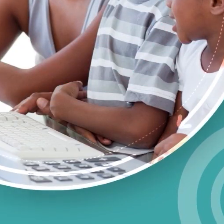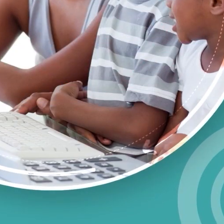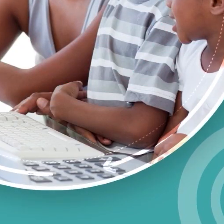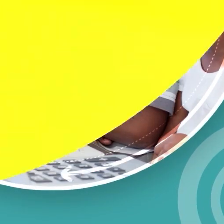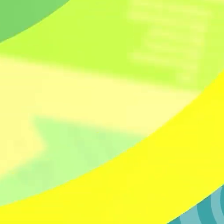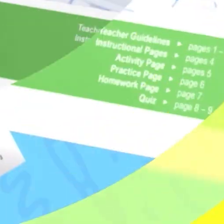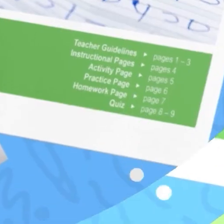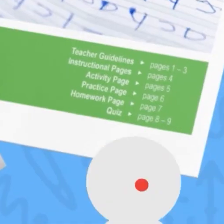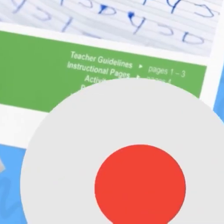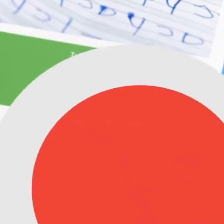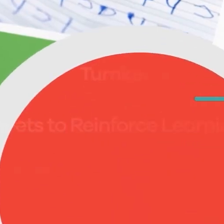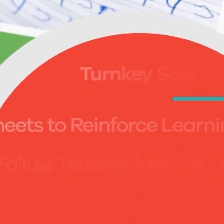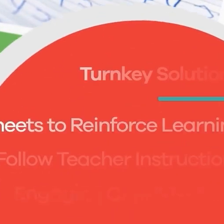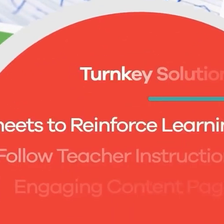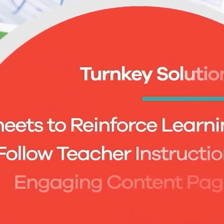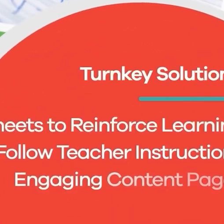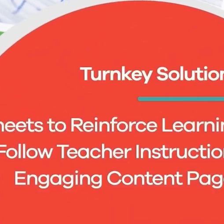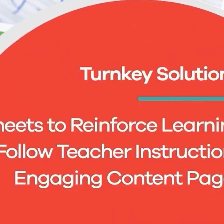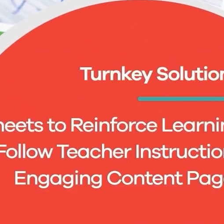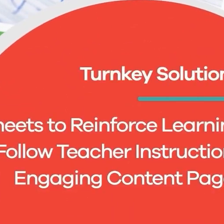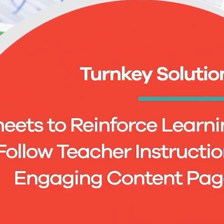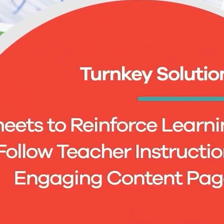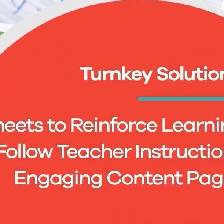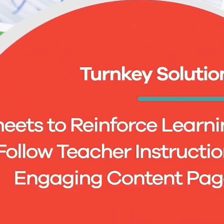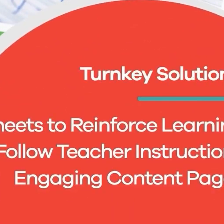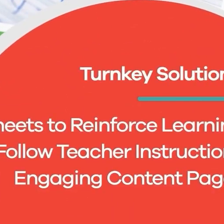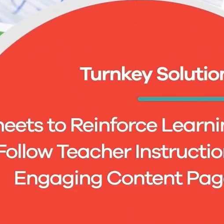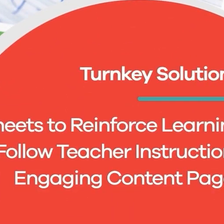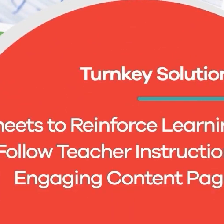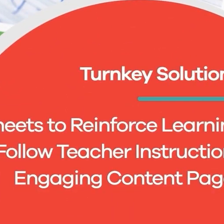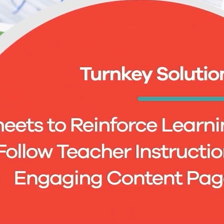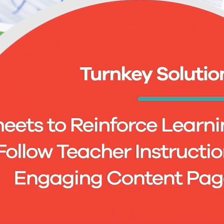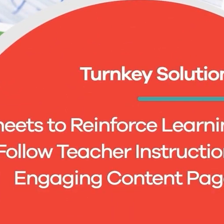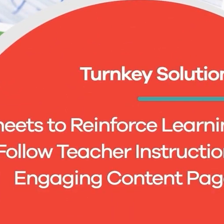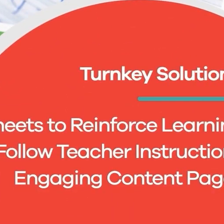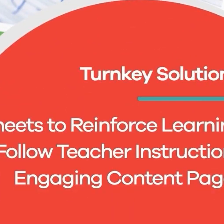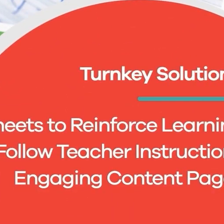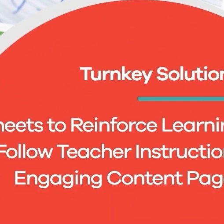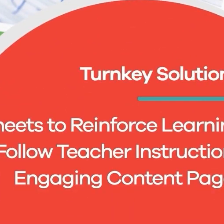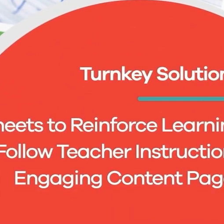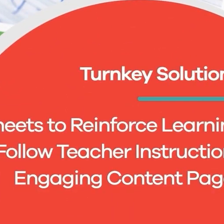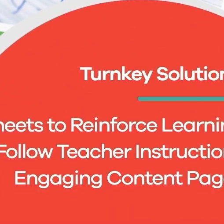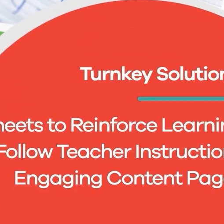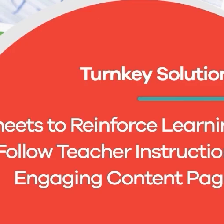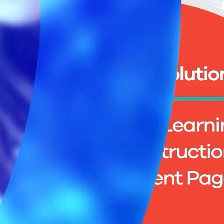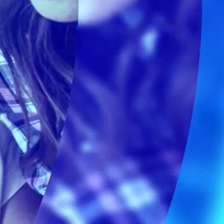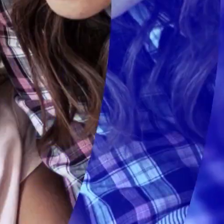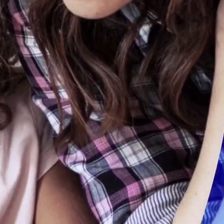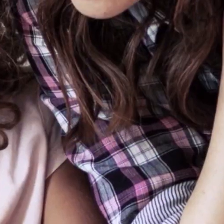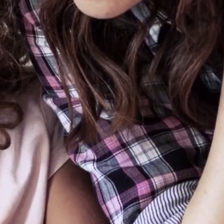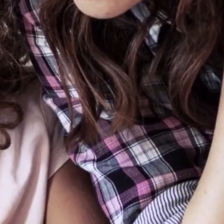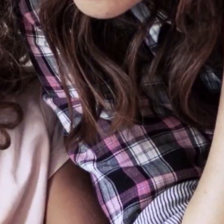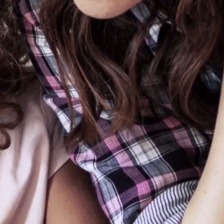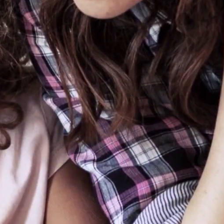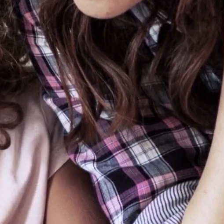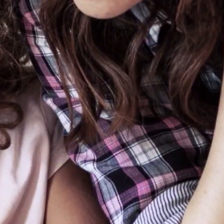free resources and turnkey solutions for teachers and homeschoolers are